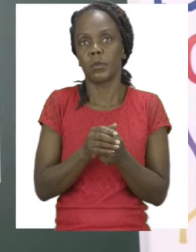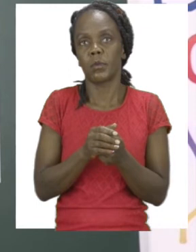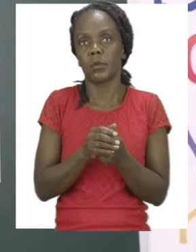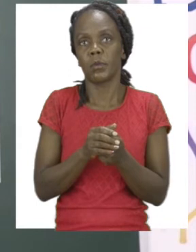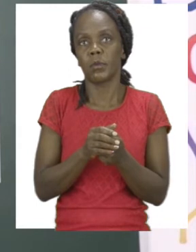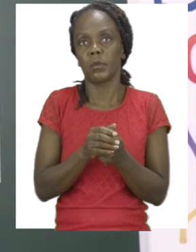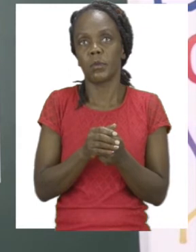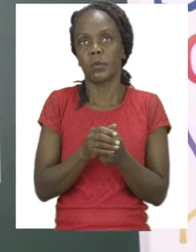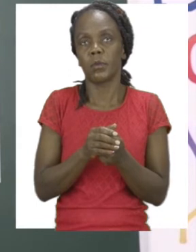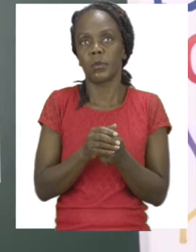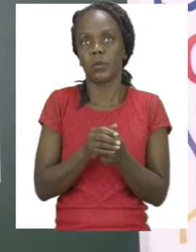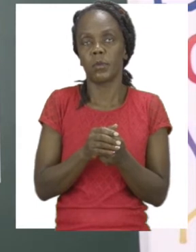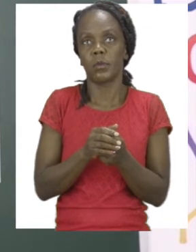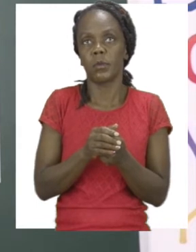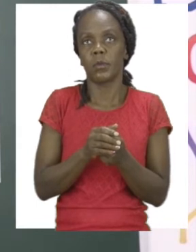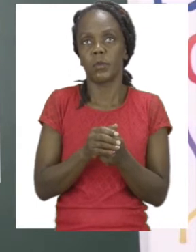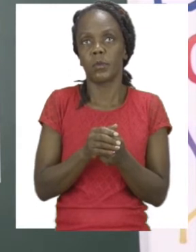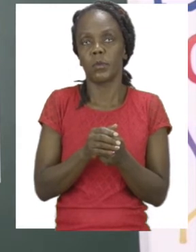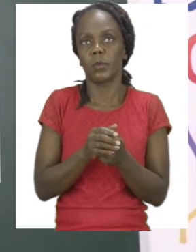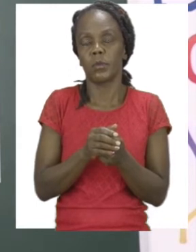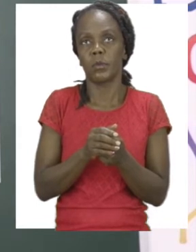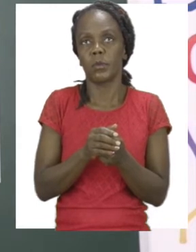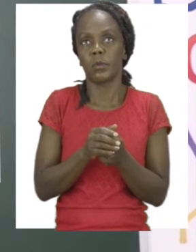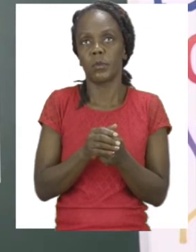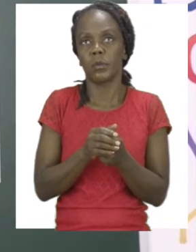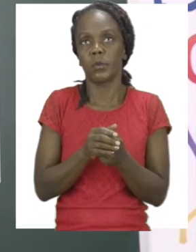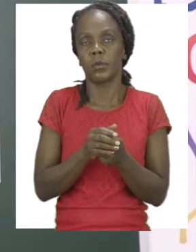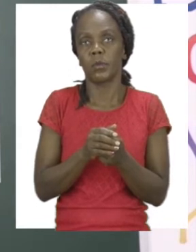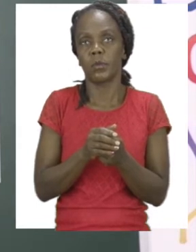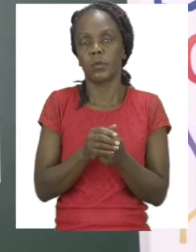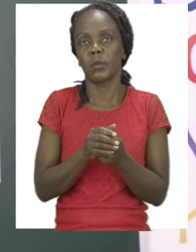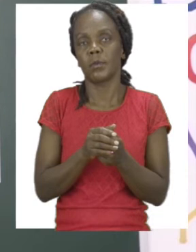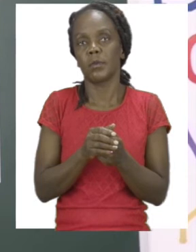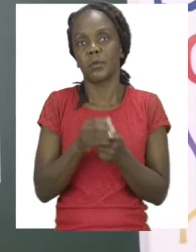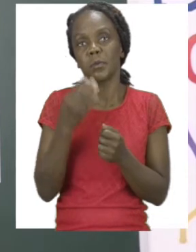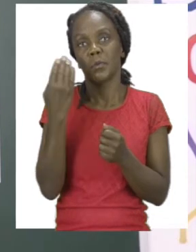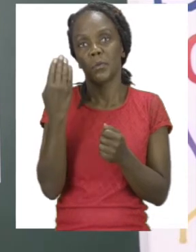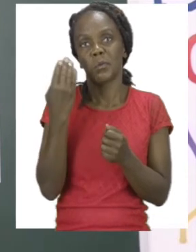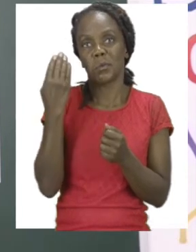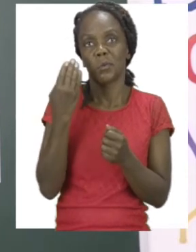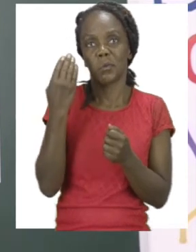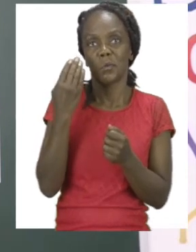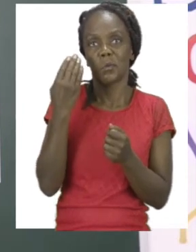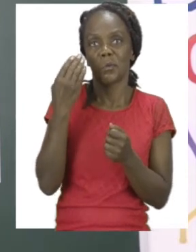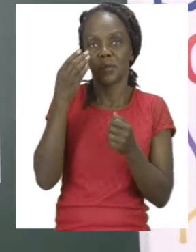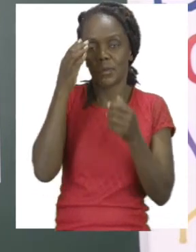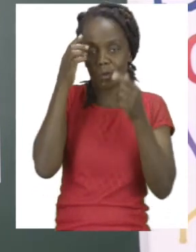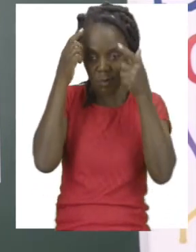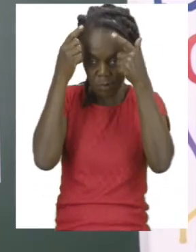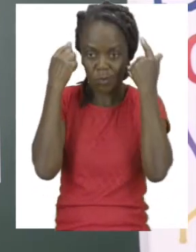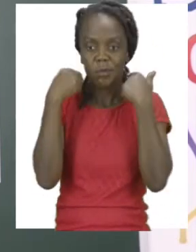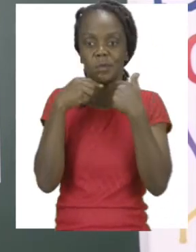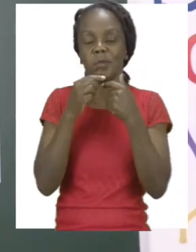So far, I have decided to make the teddy bear's head blue. Now, you can use any papers you